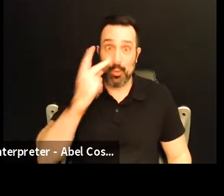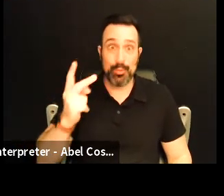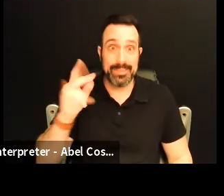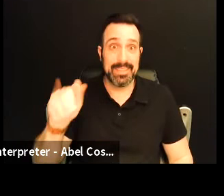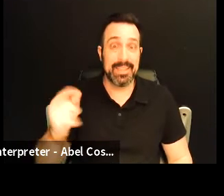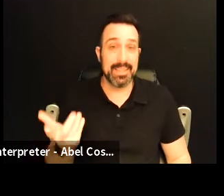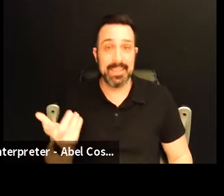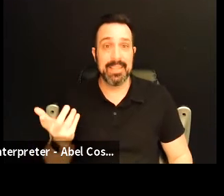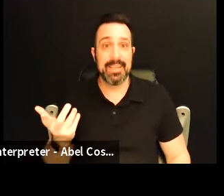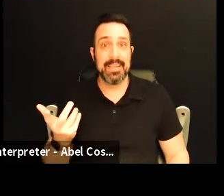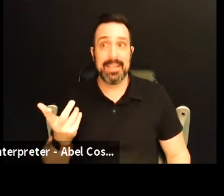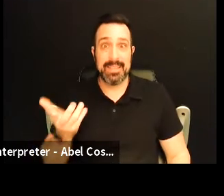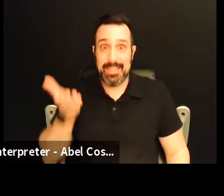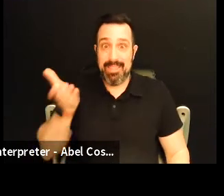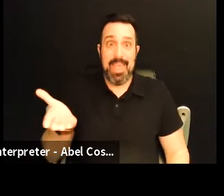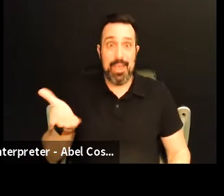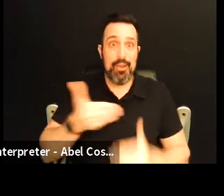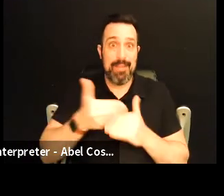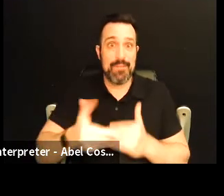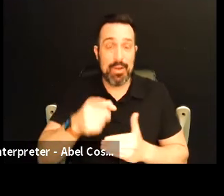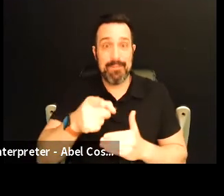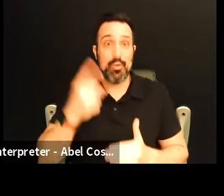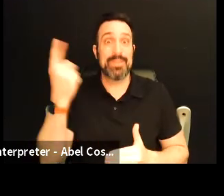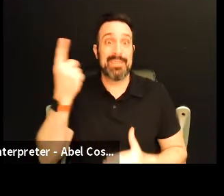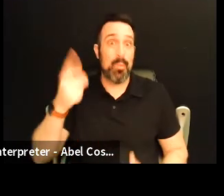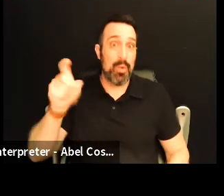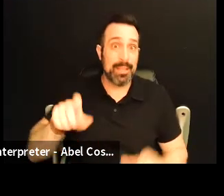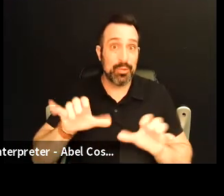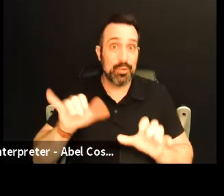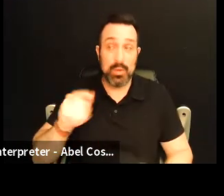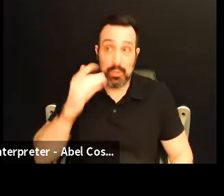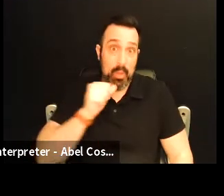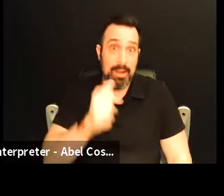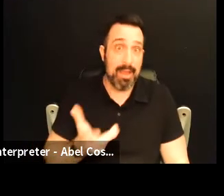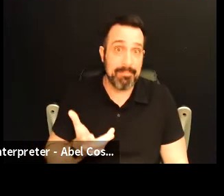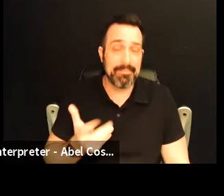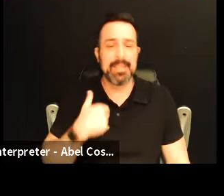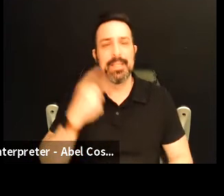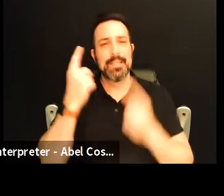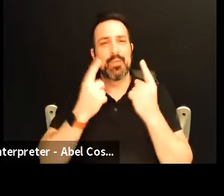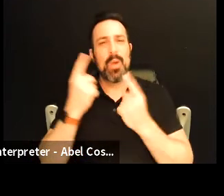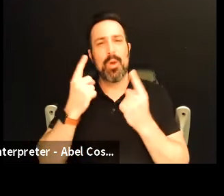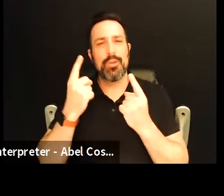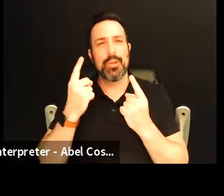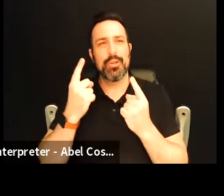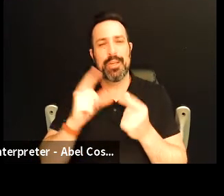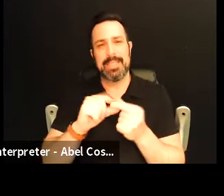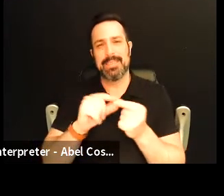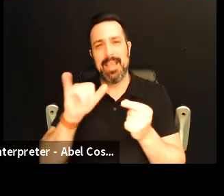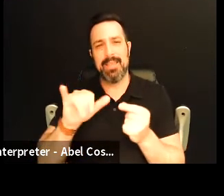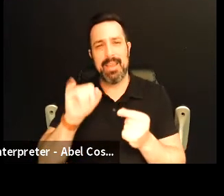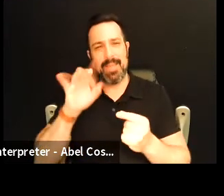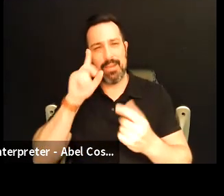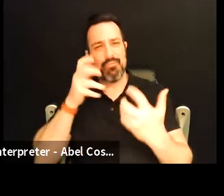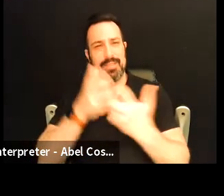and it's you know it's right there in front of you and someone has to do it so why not and I wonder you know if in saying that that resonates